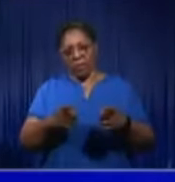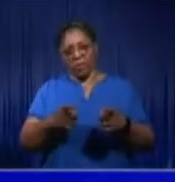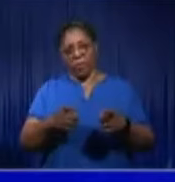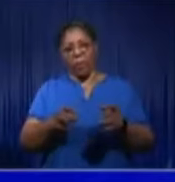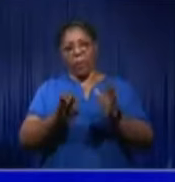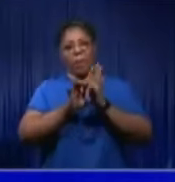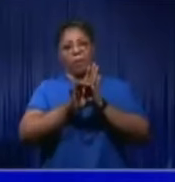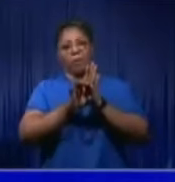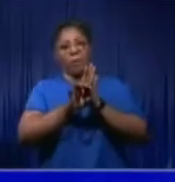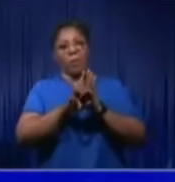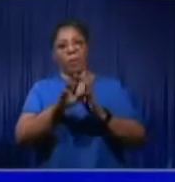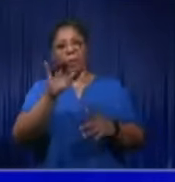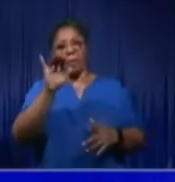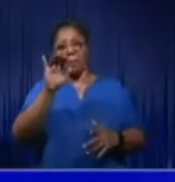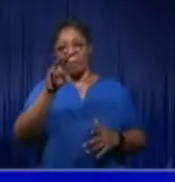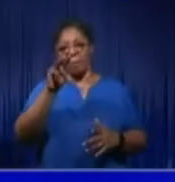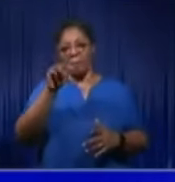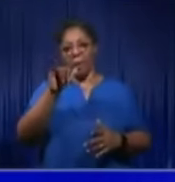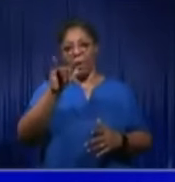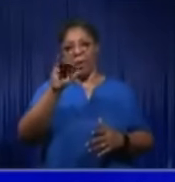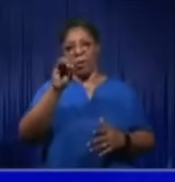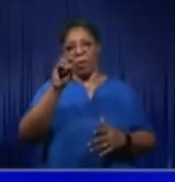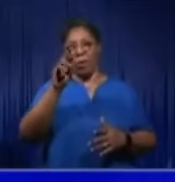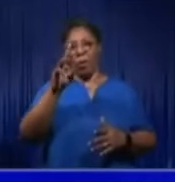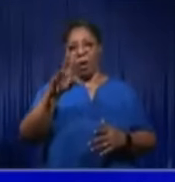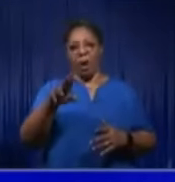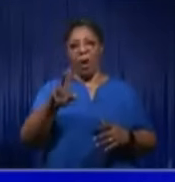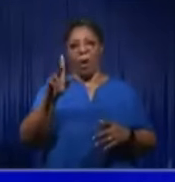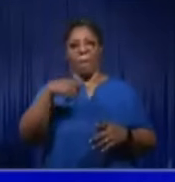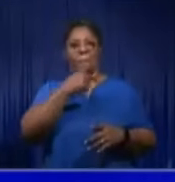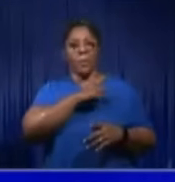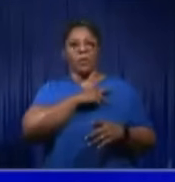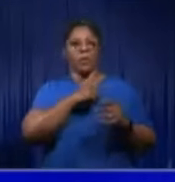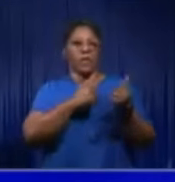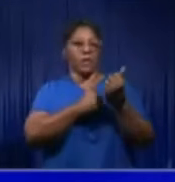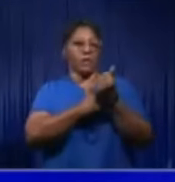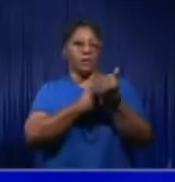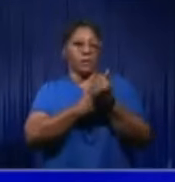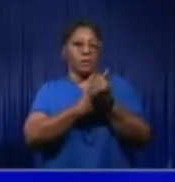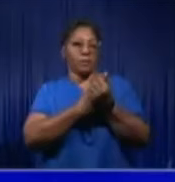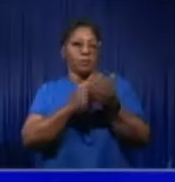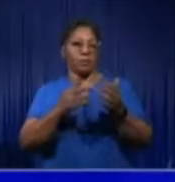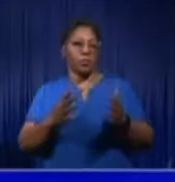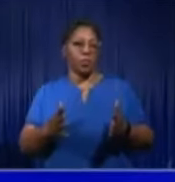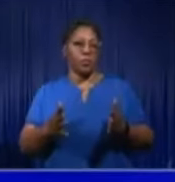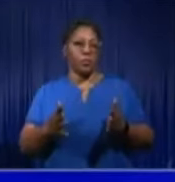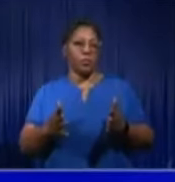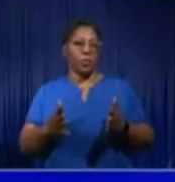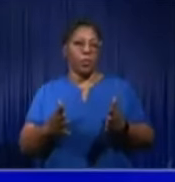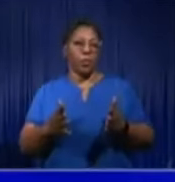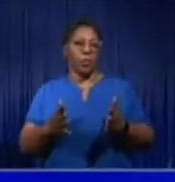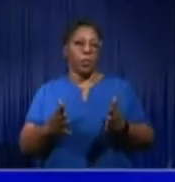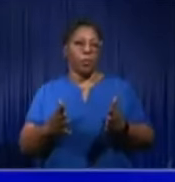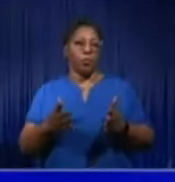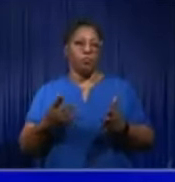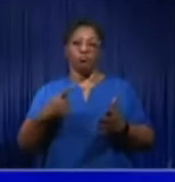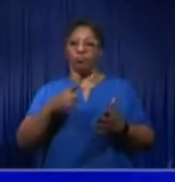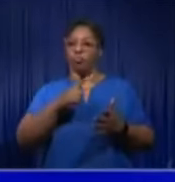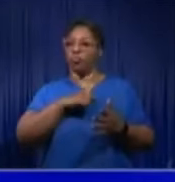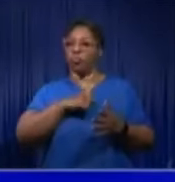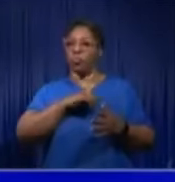personal assistant is now the procurement manager. We have not had consecutive meetings